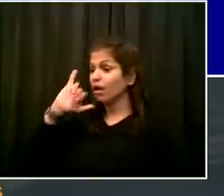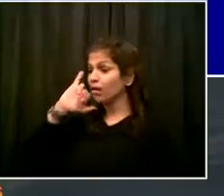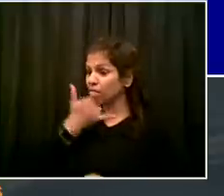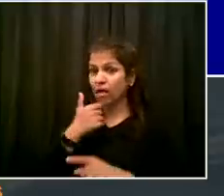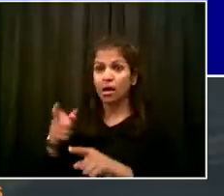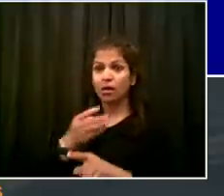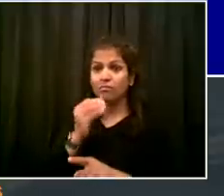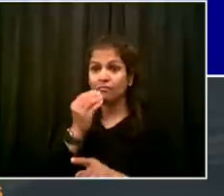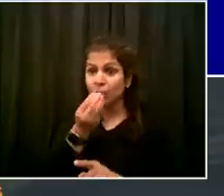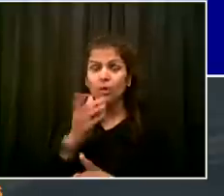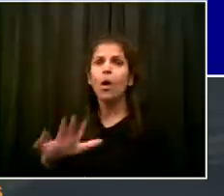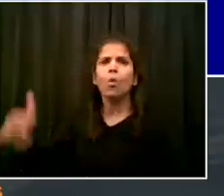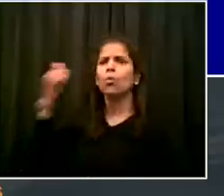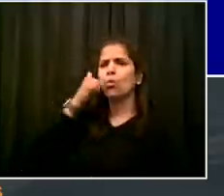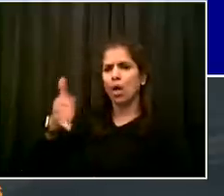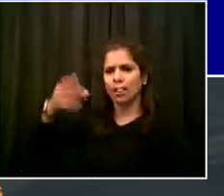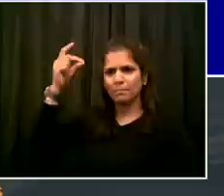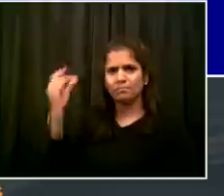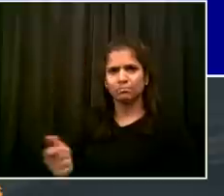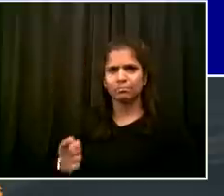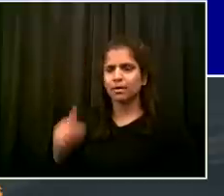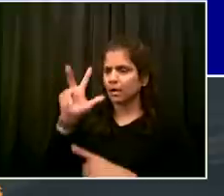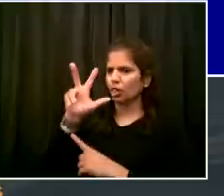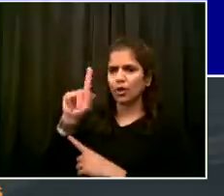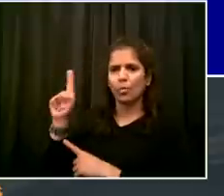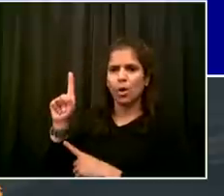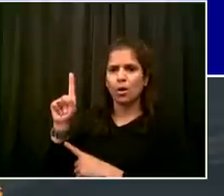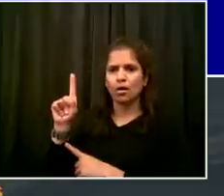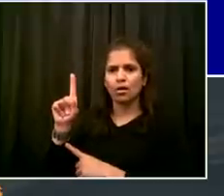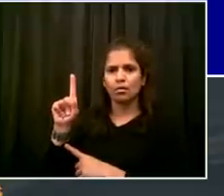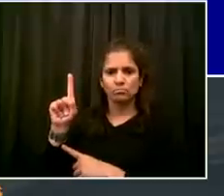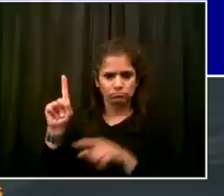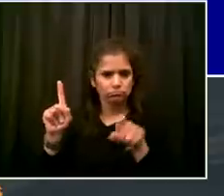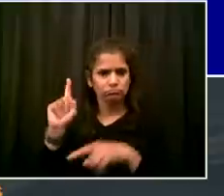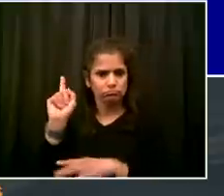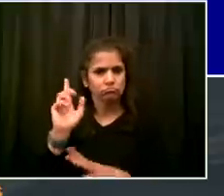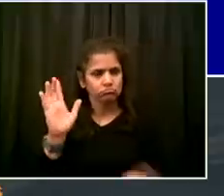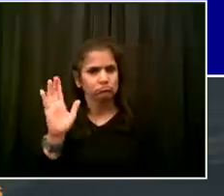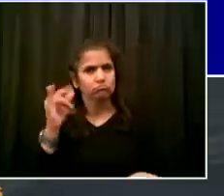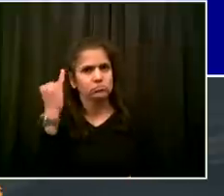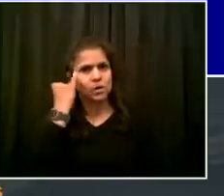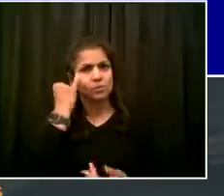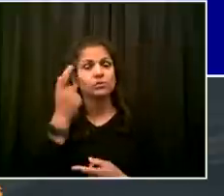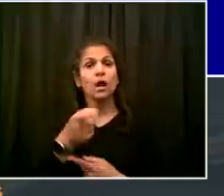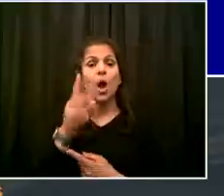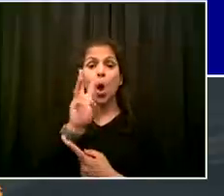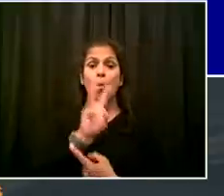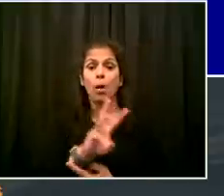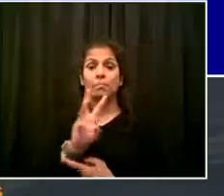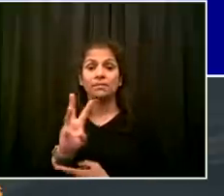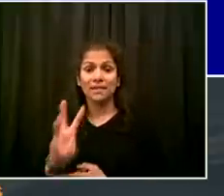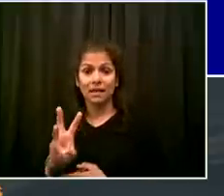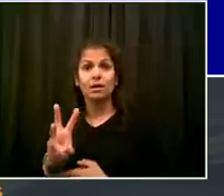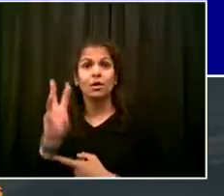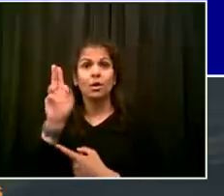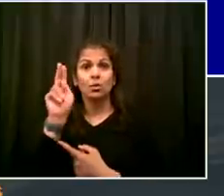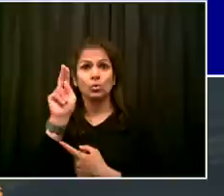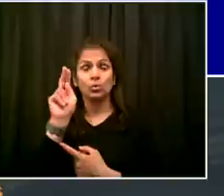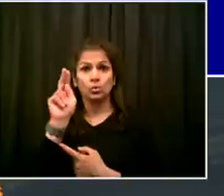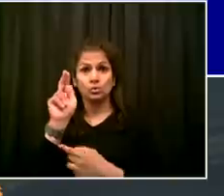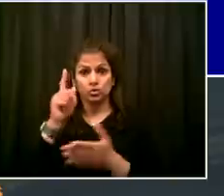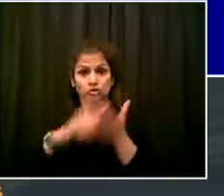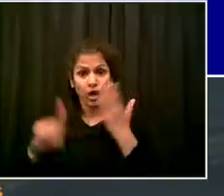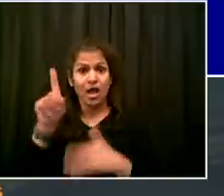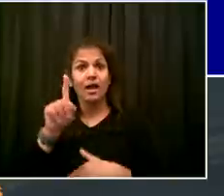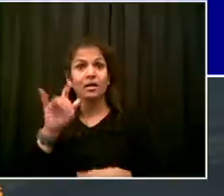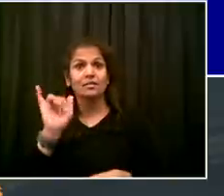to nyc.gov slash getfoodhelp so that we can correct it. The public should know if you need food, we